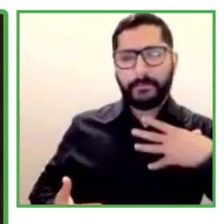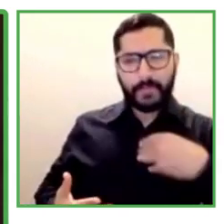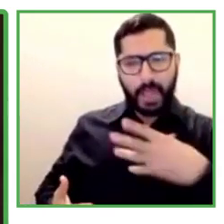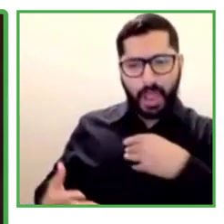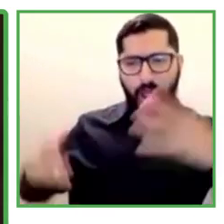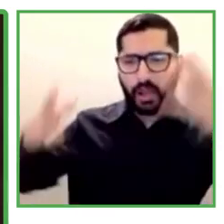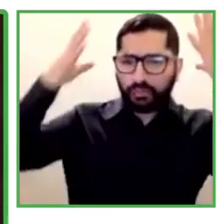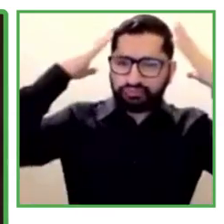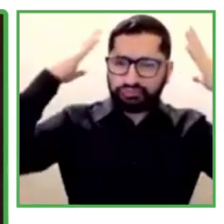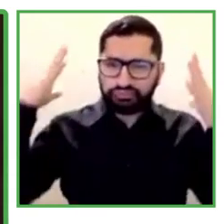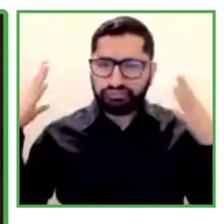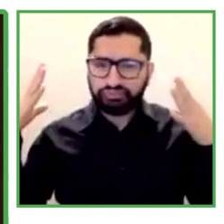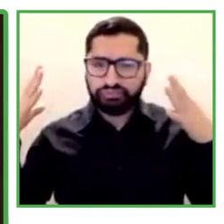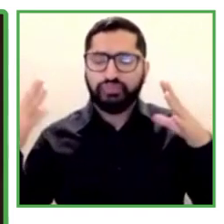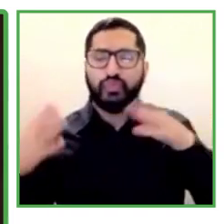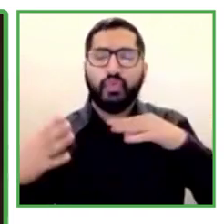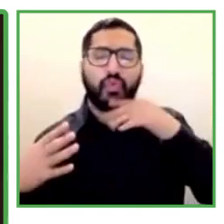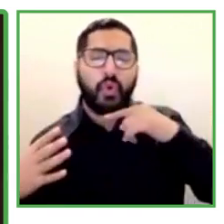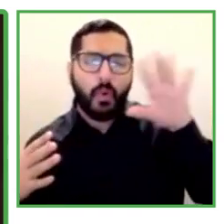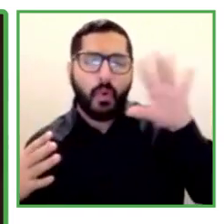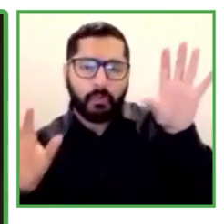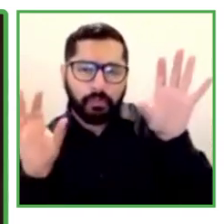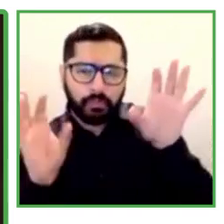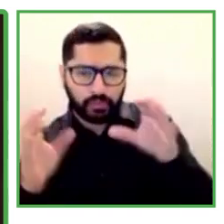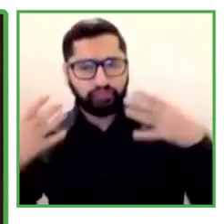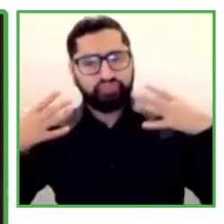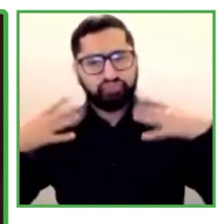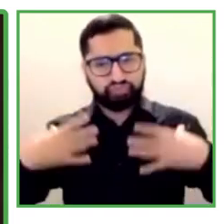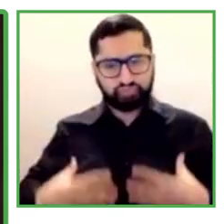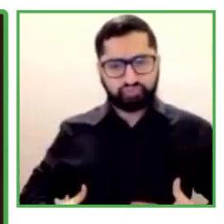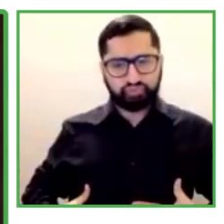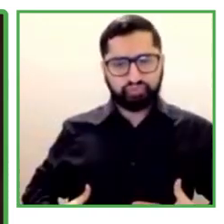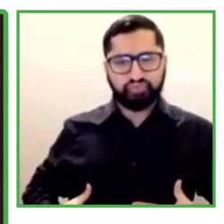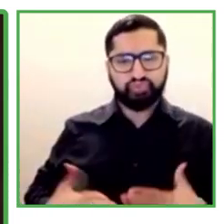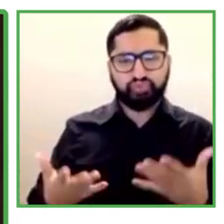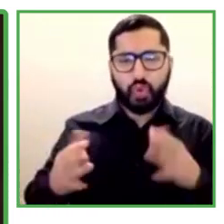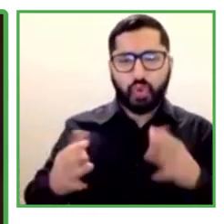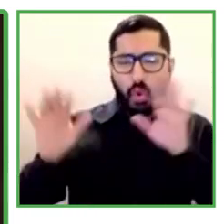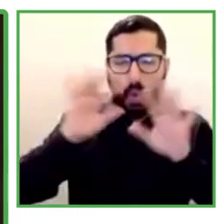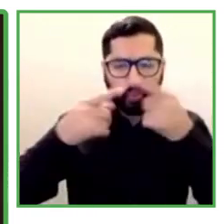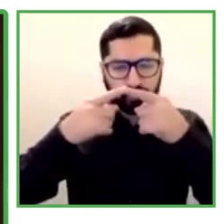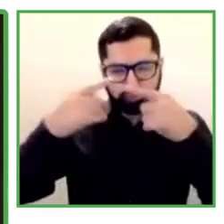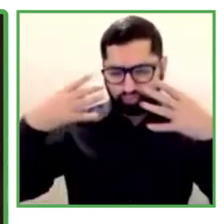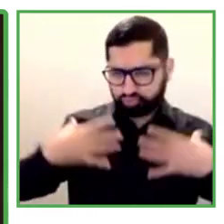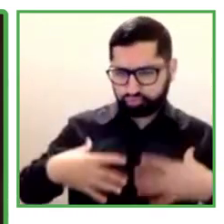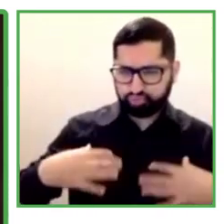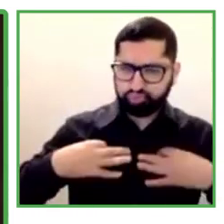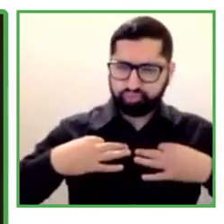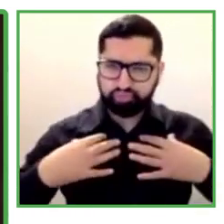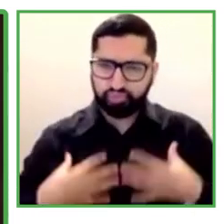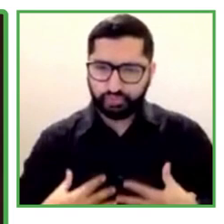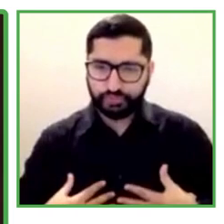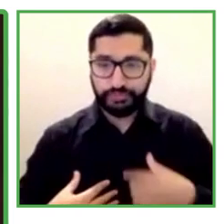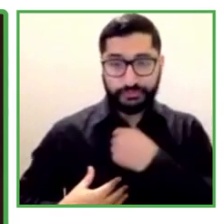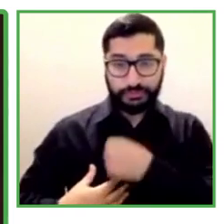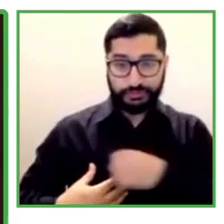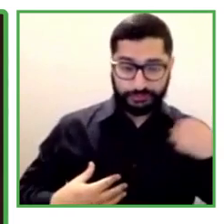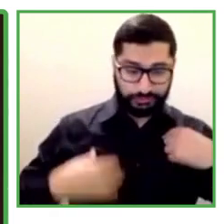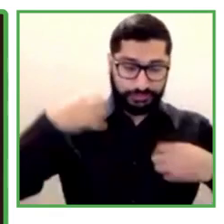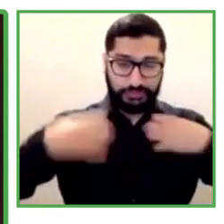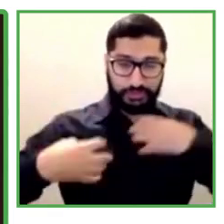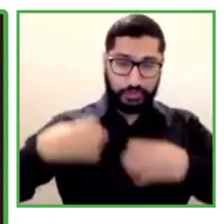with circles on it in blue, red, and yellow colors. I'm wearing a